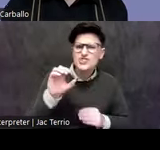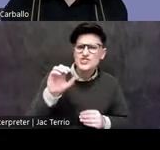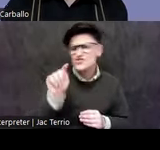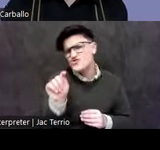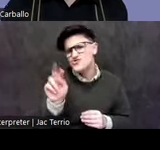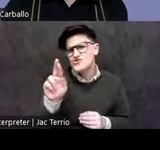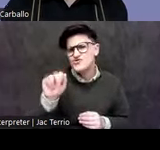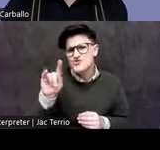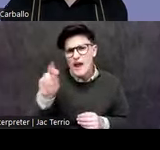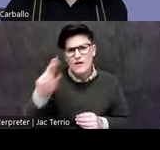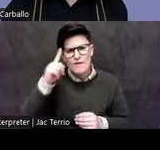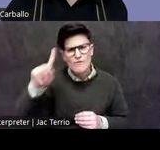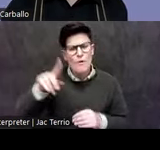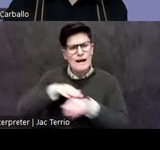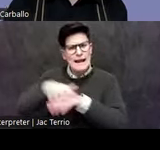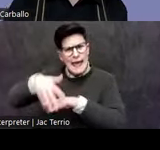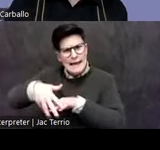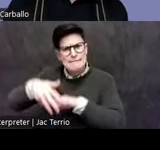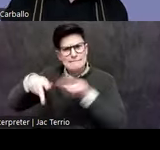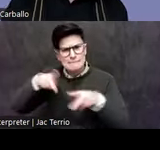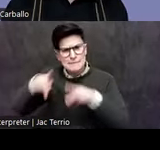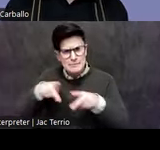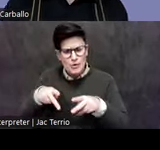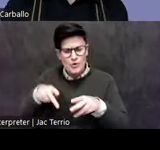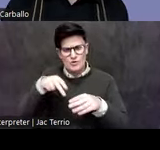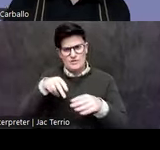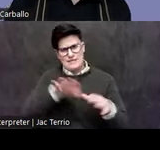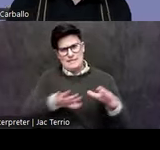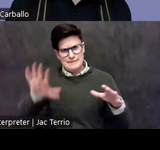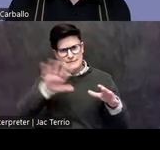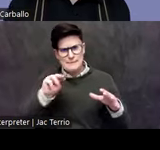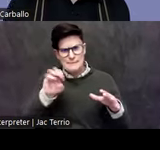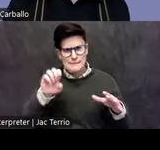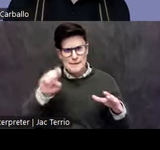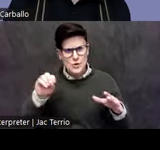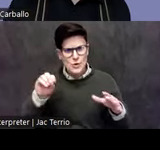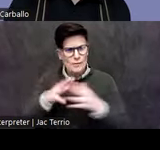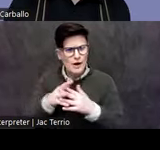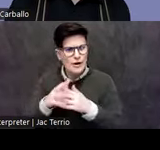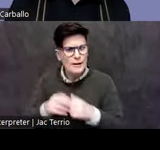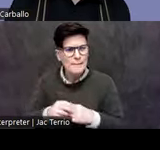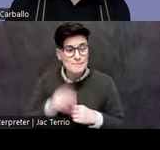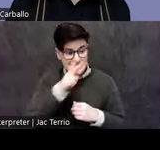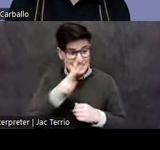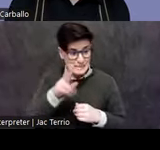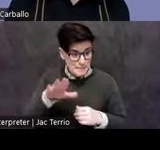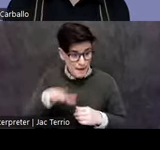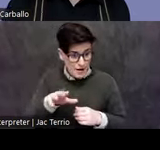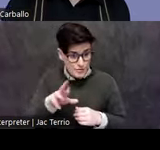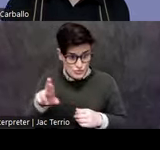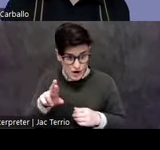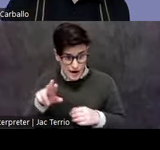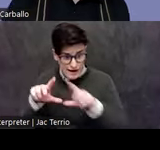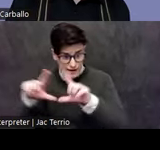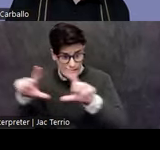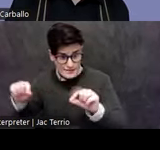peoples of Mesoamerica in a line with the Spaniards. But you can see on the bottom right image, that sign, welcome you into